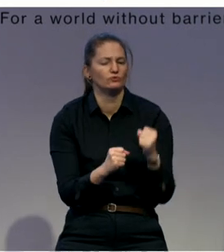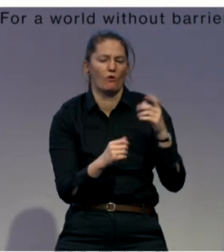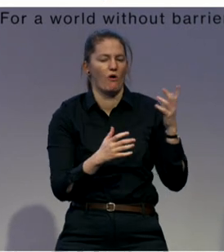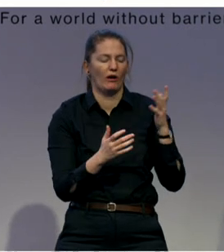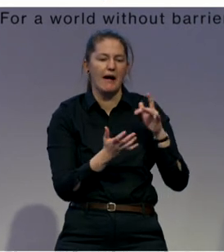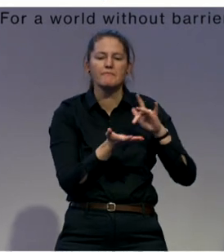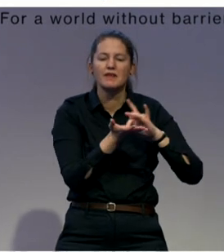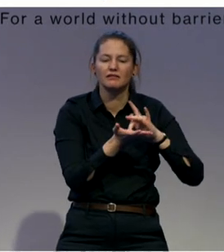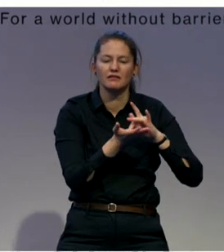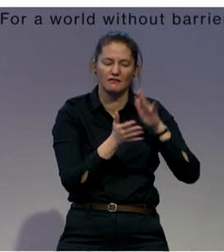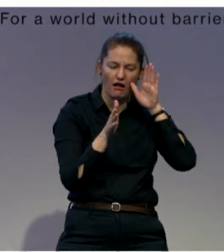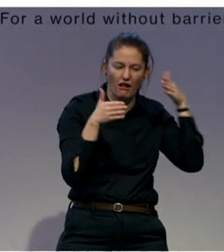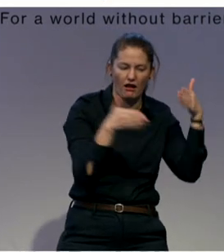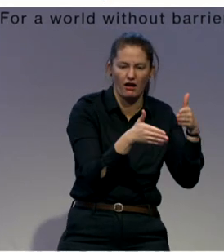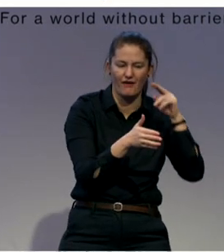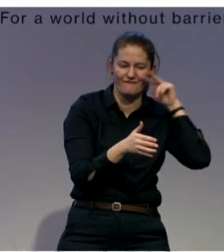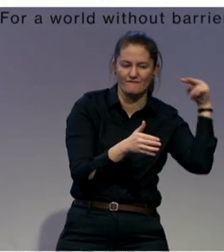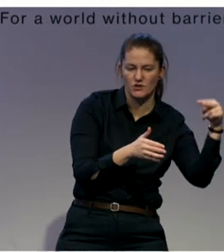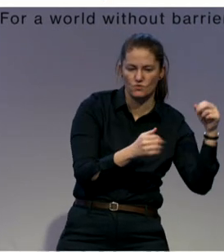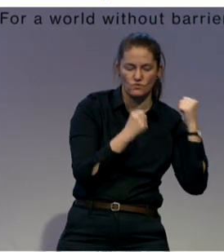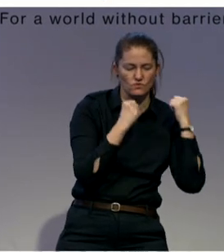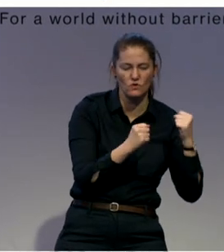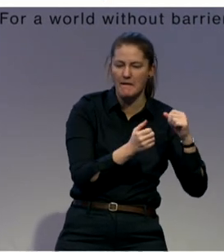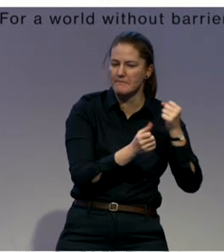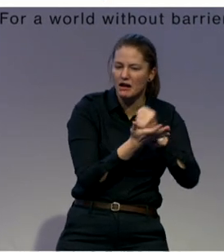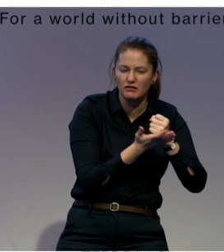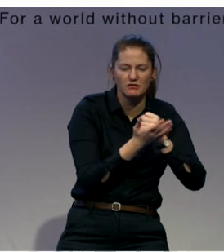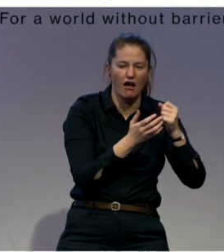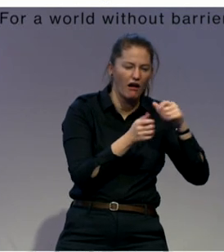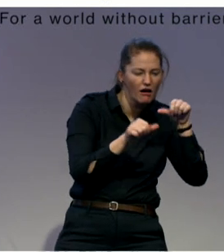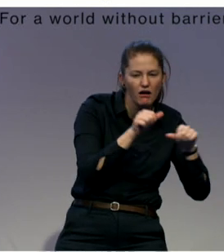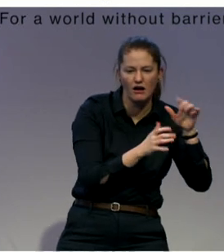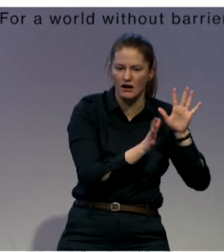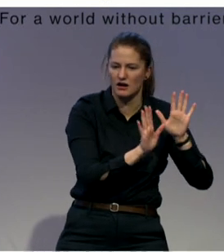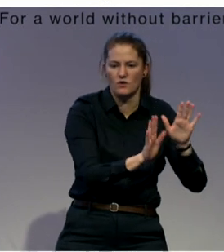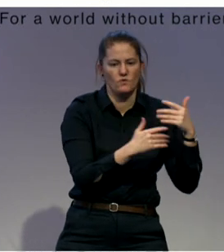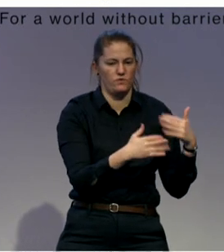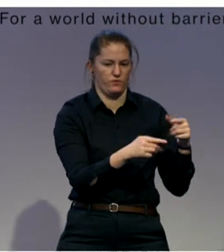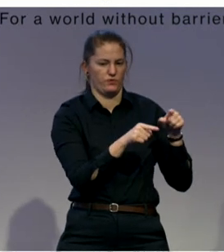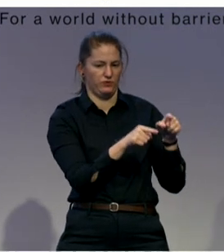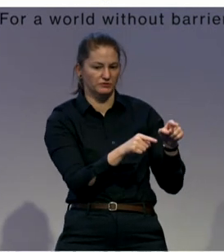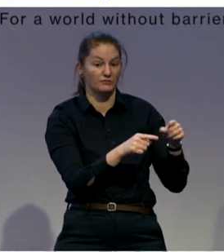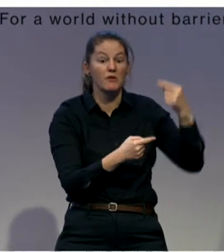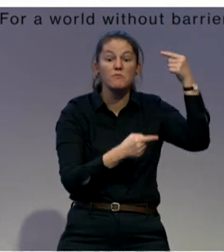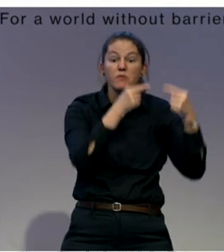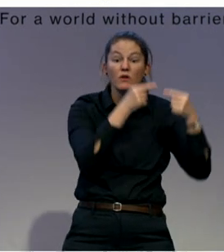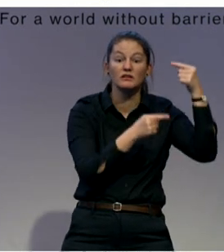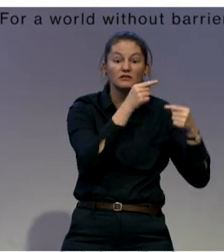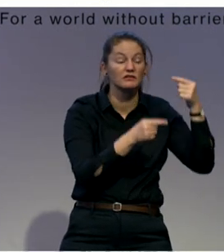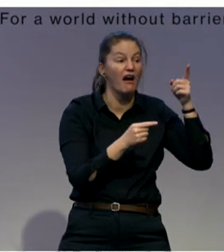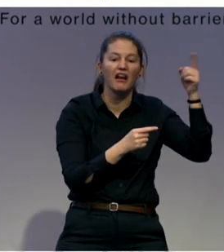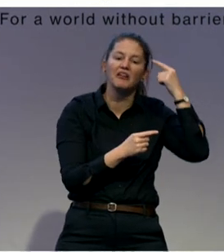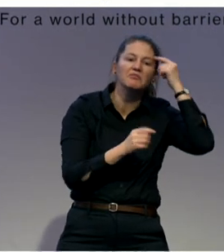of public authority for social inclusion and rights protection. It was no inclusive legal framework.